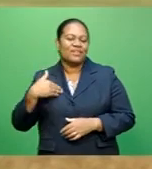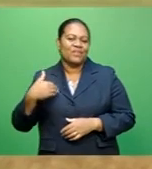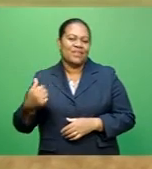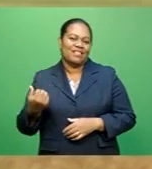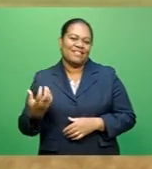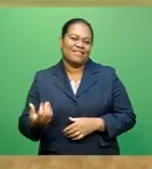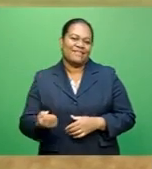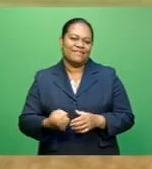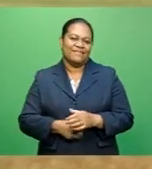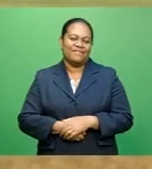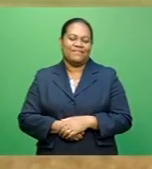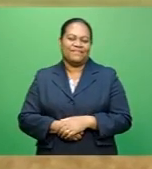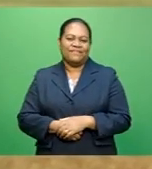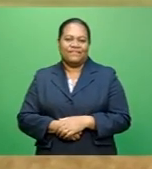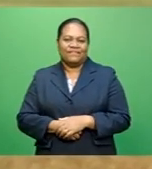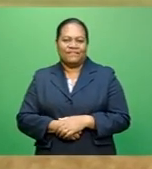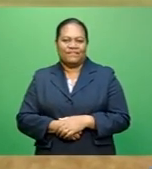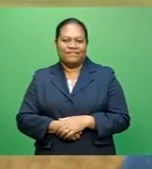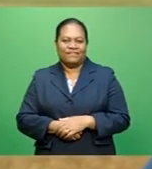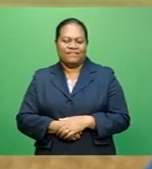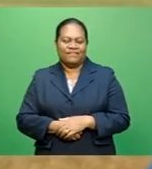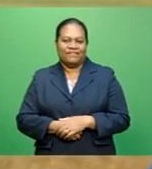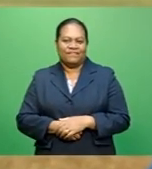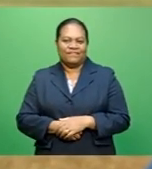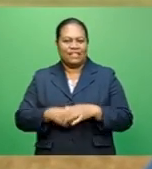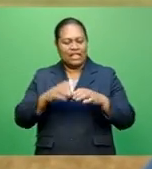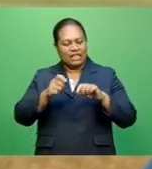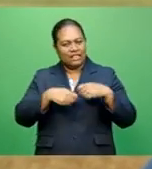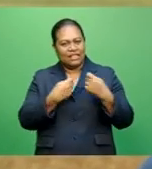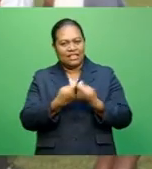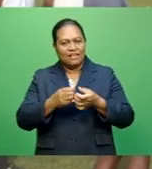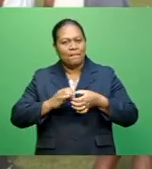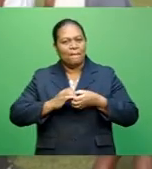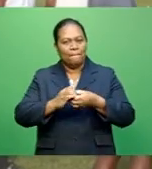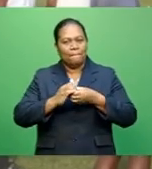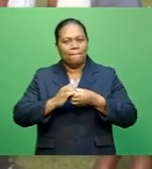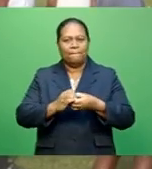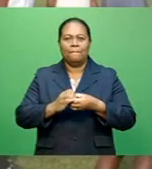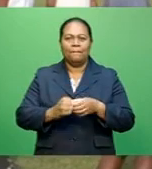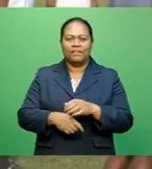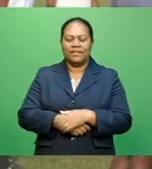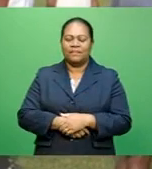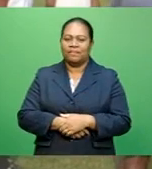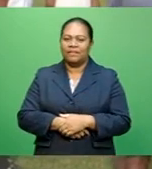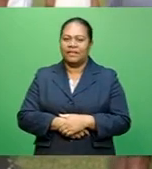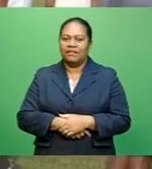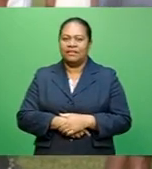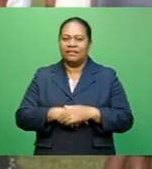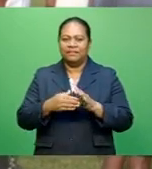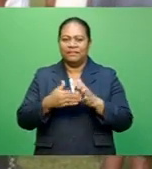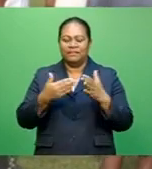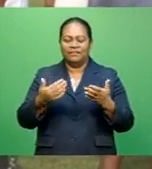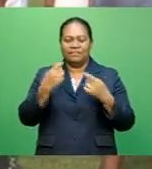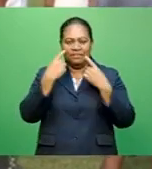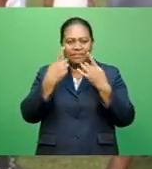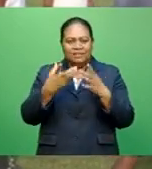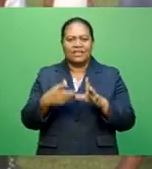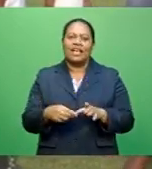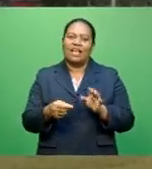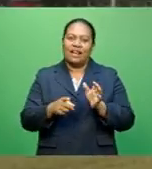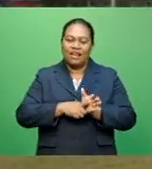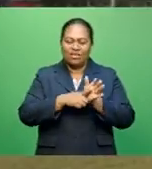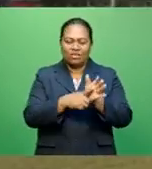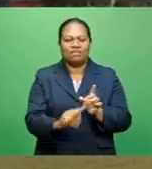Good team bonding with them. Lotoka will face Navo